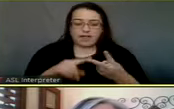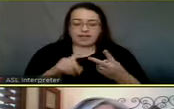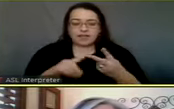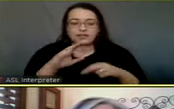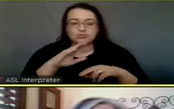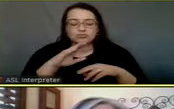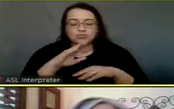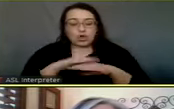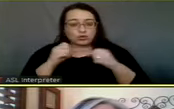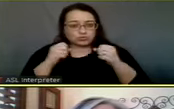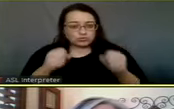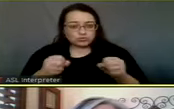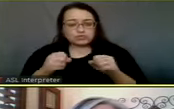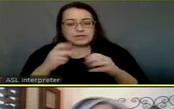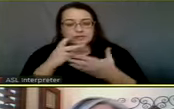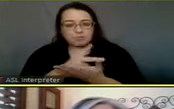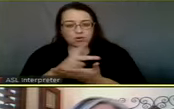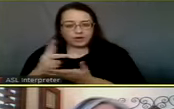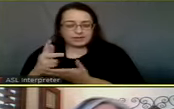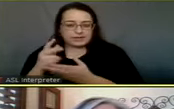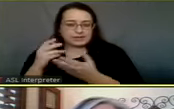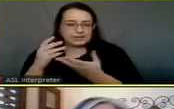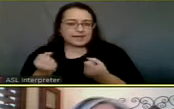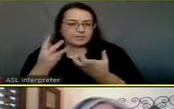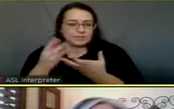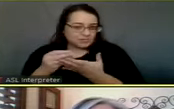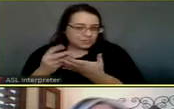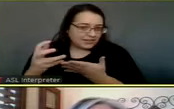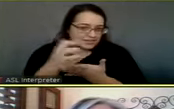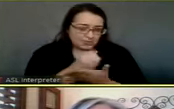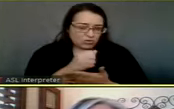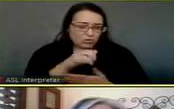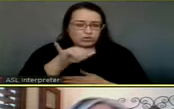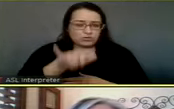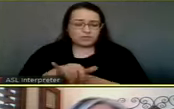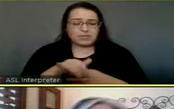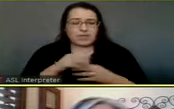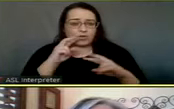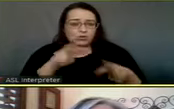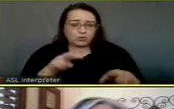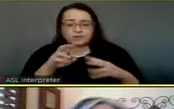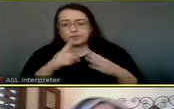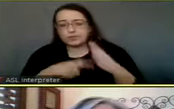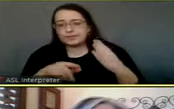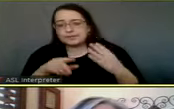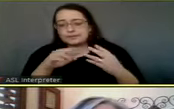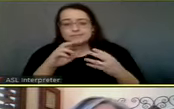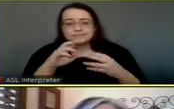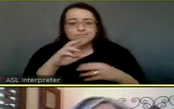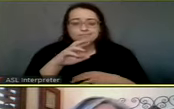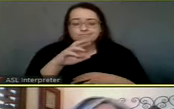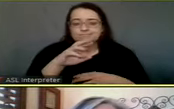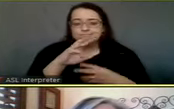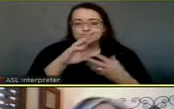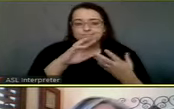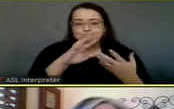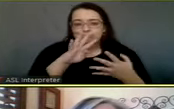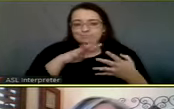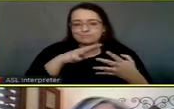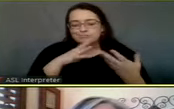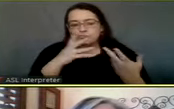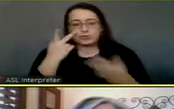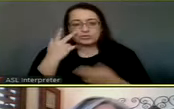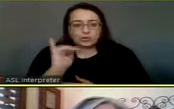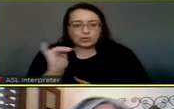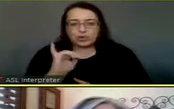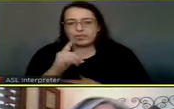parking and have just a chance to kind of look at that, look at the trends, look at the numbers and have a conversation about